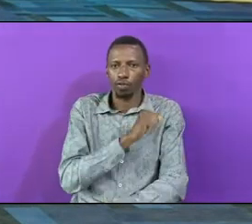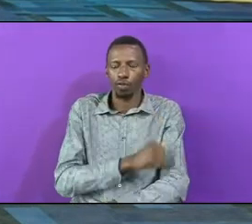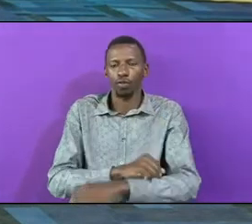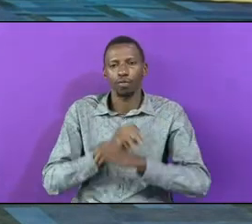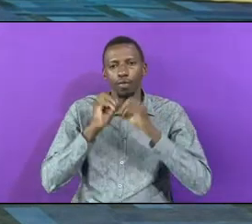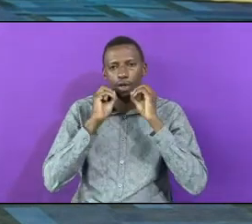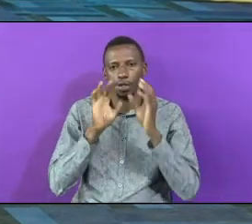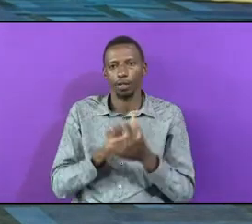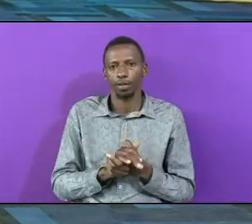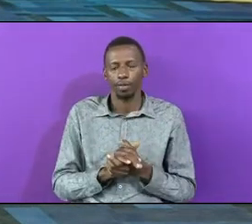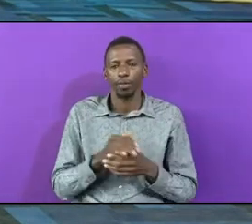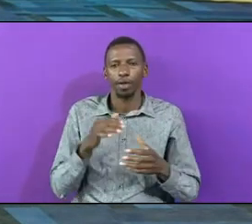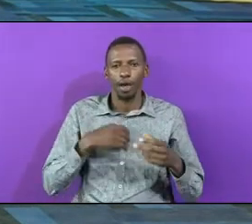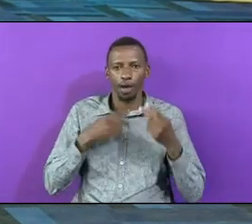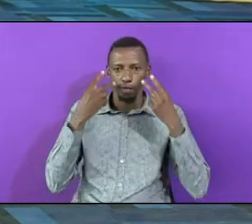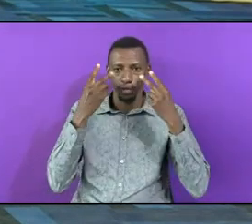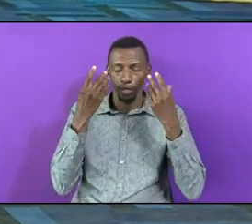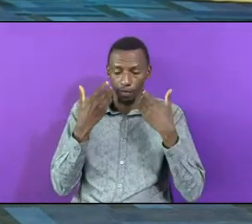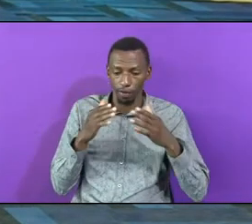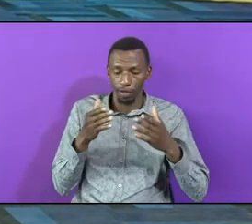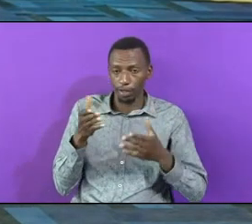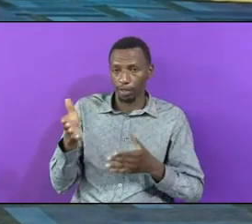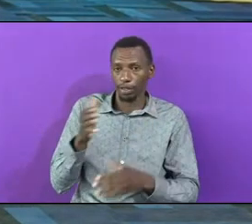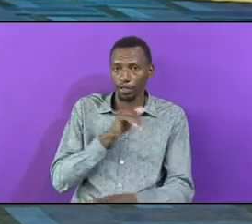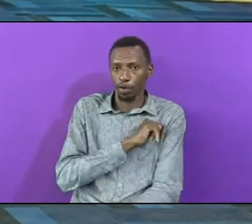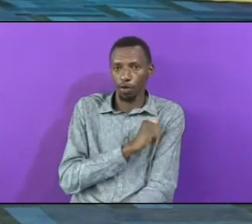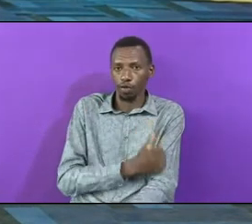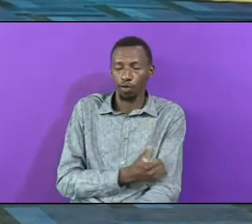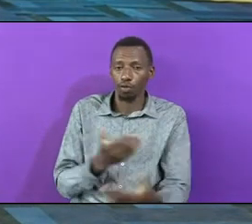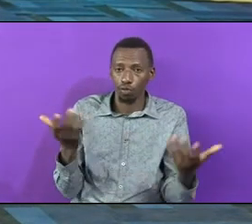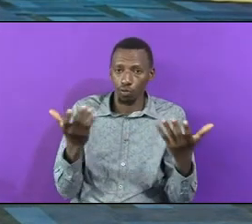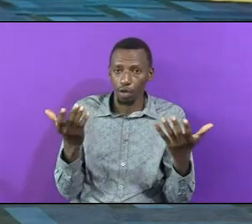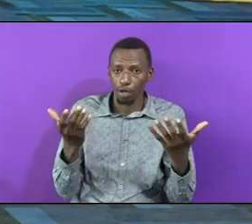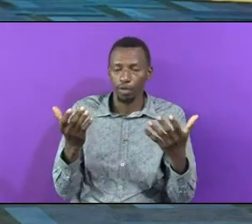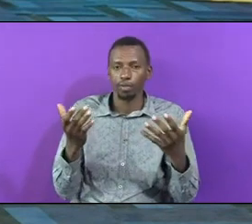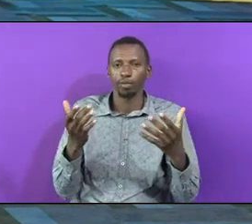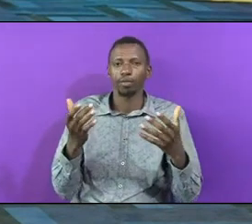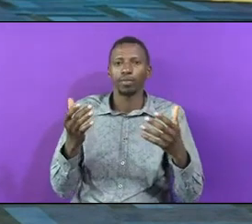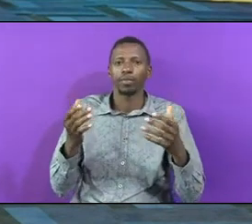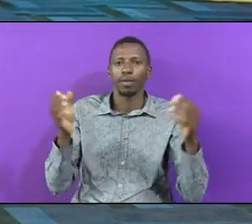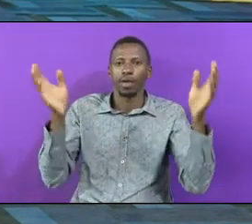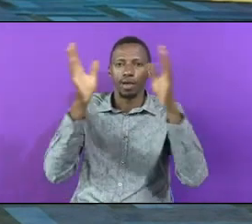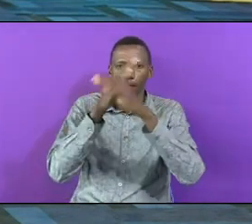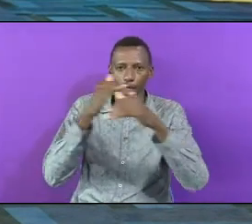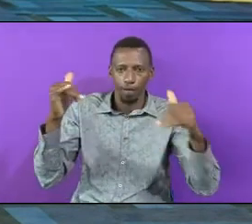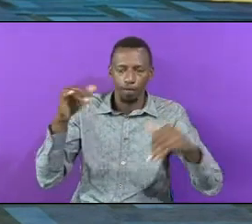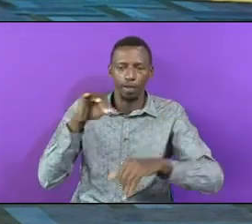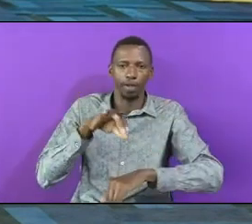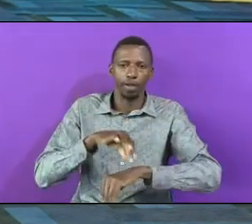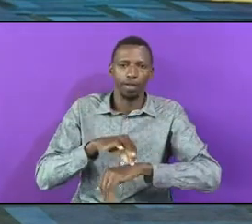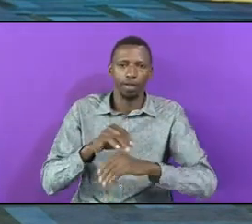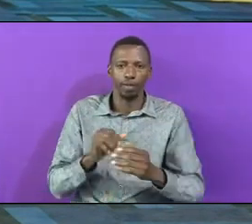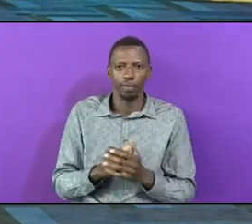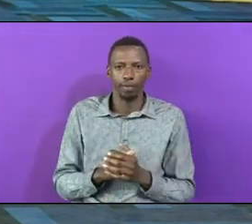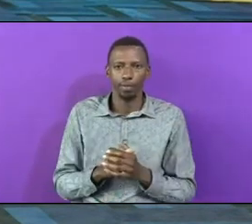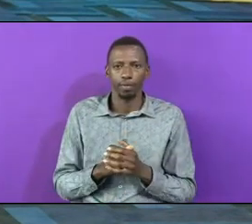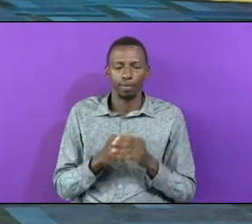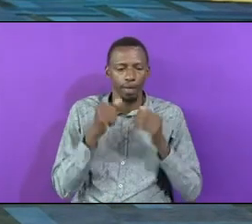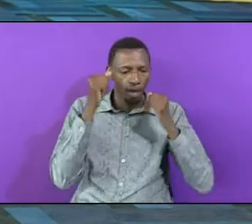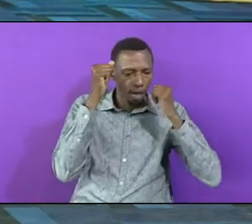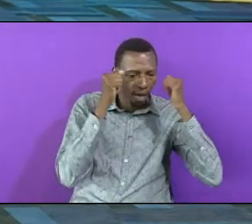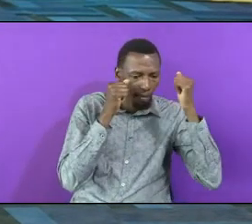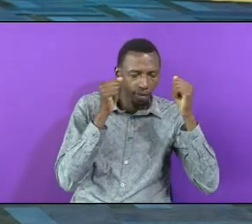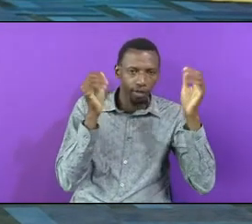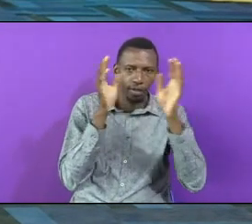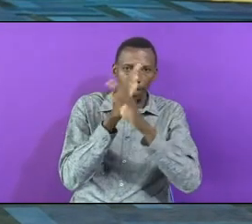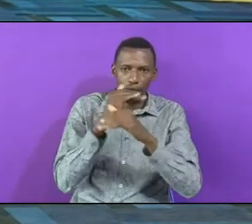The sphere Is that This authority Is in heaven And on earth On earth The armies of heaven